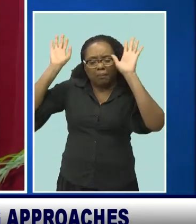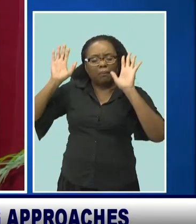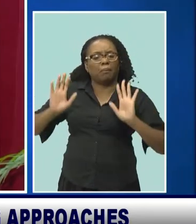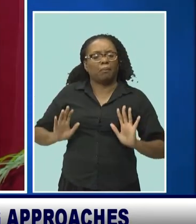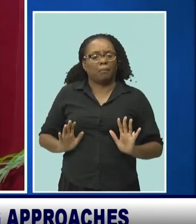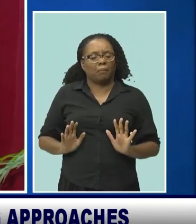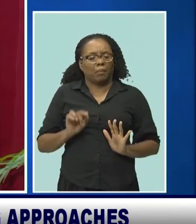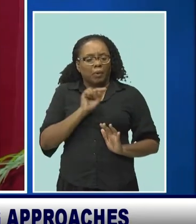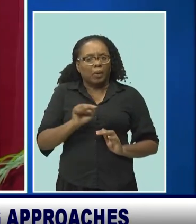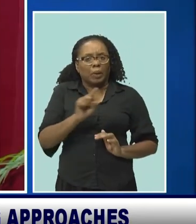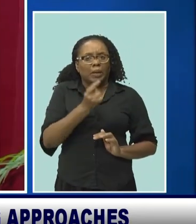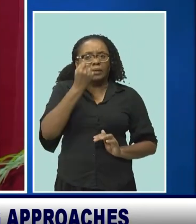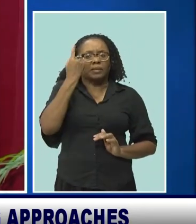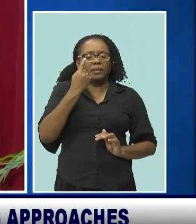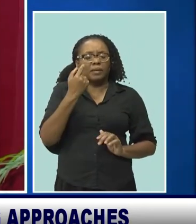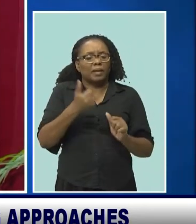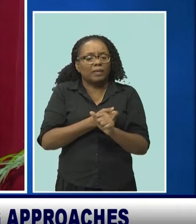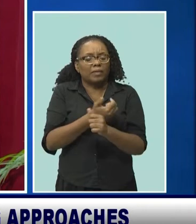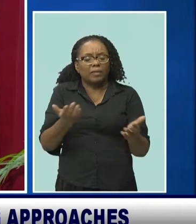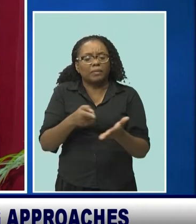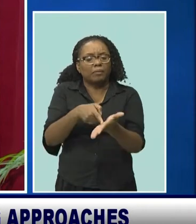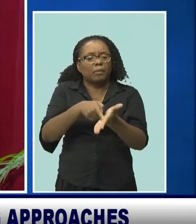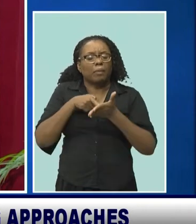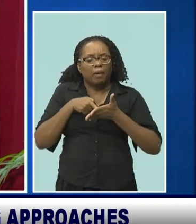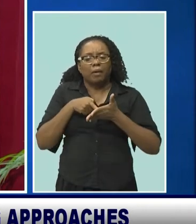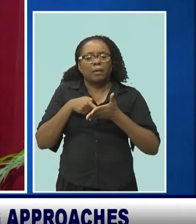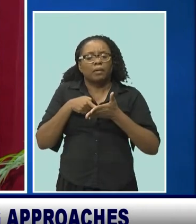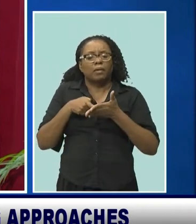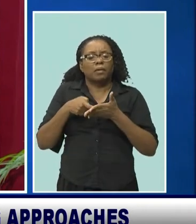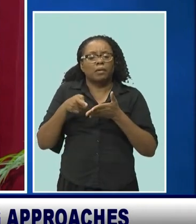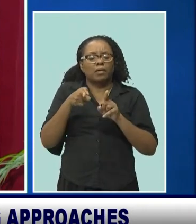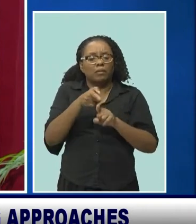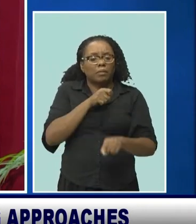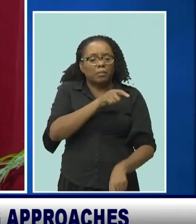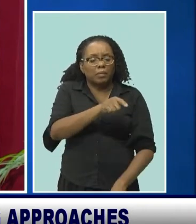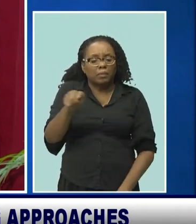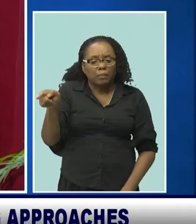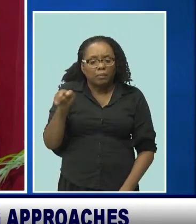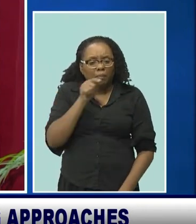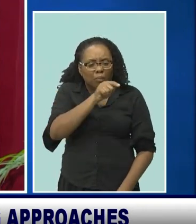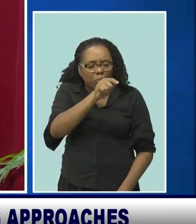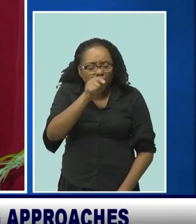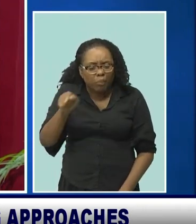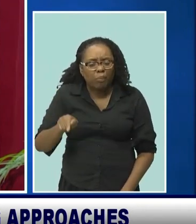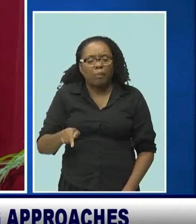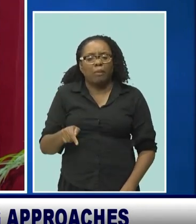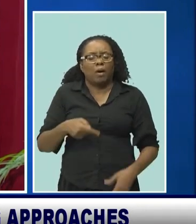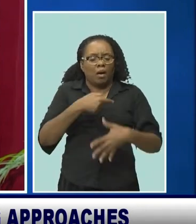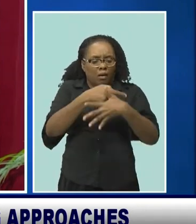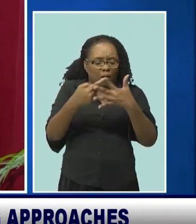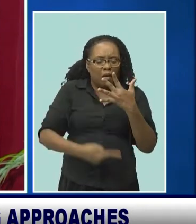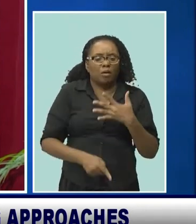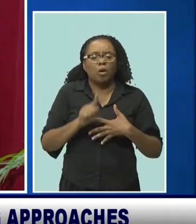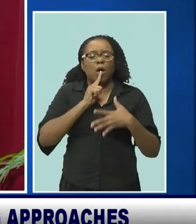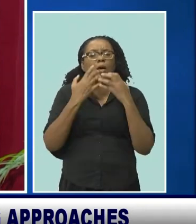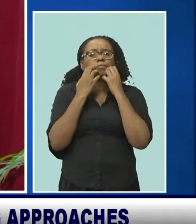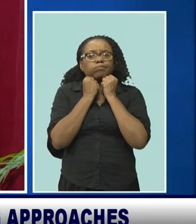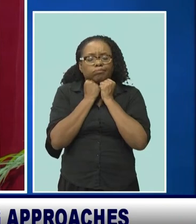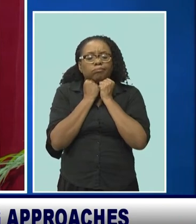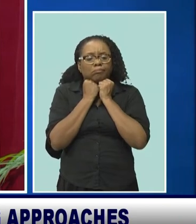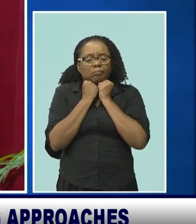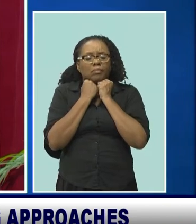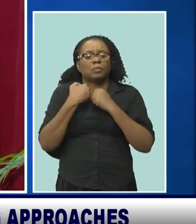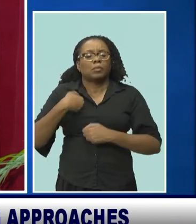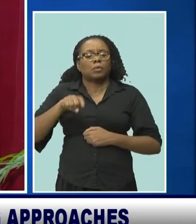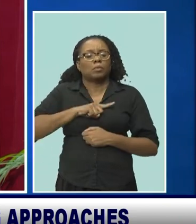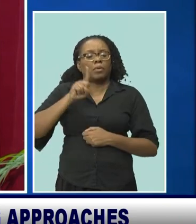When you understand what is required of each and every member of the organization. Those are all things that we cherish. Those are all